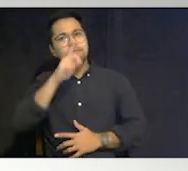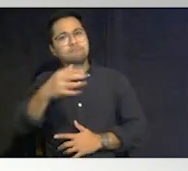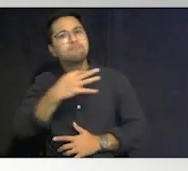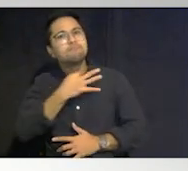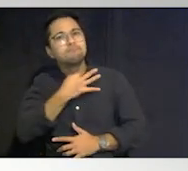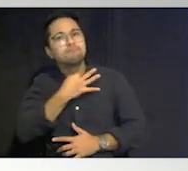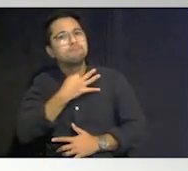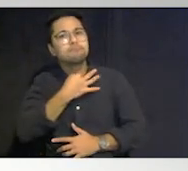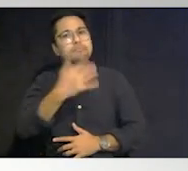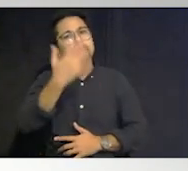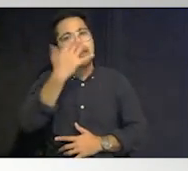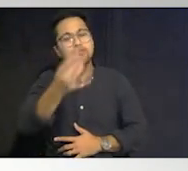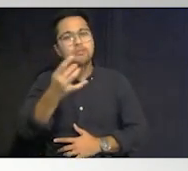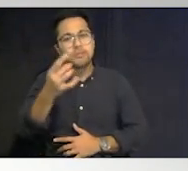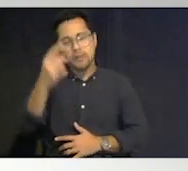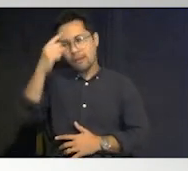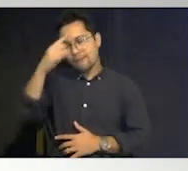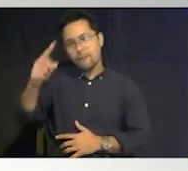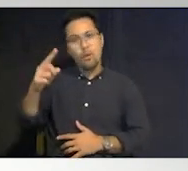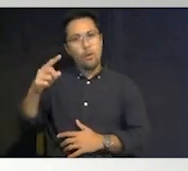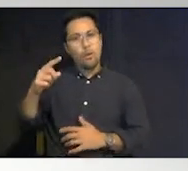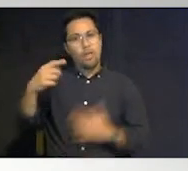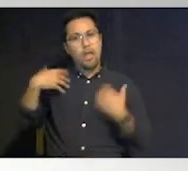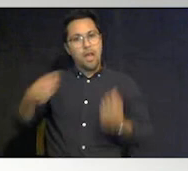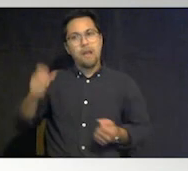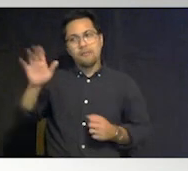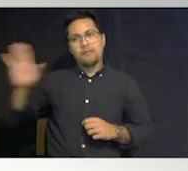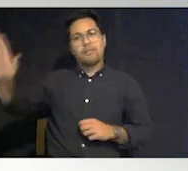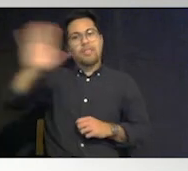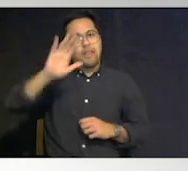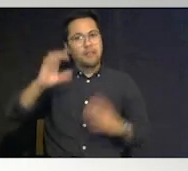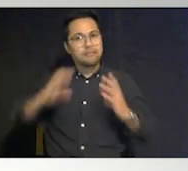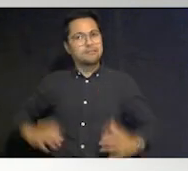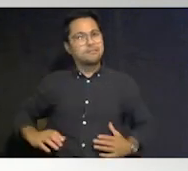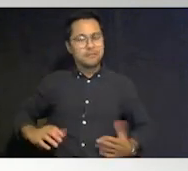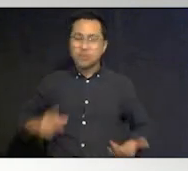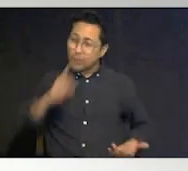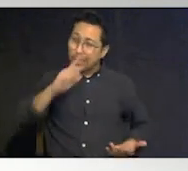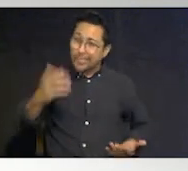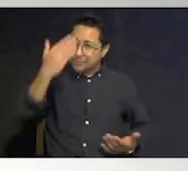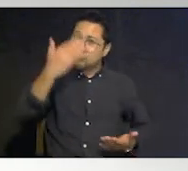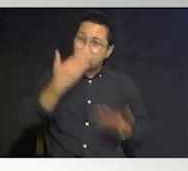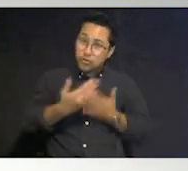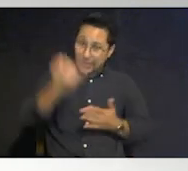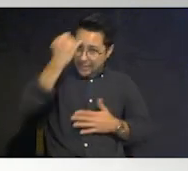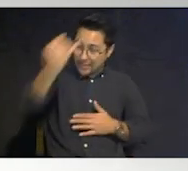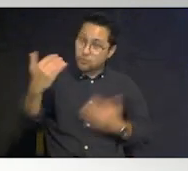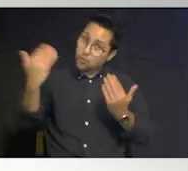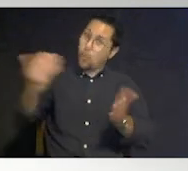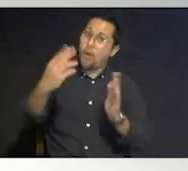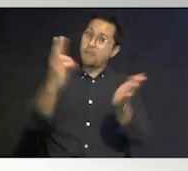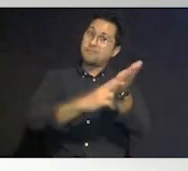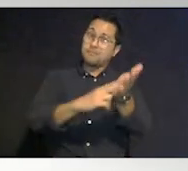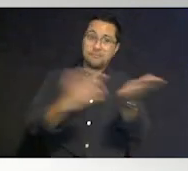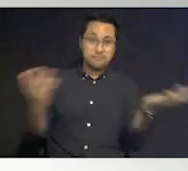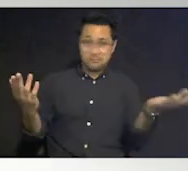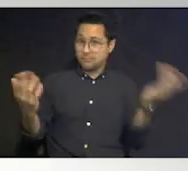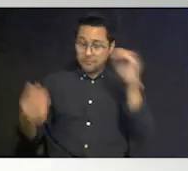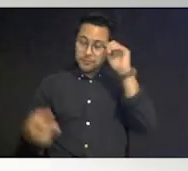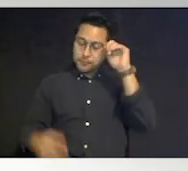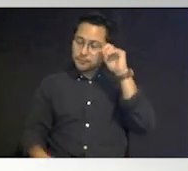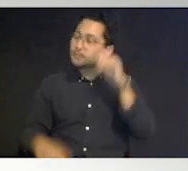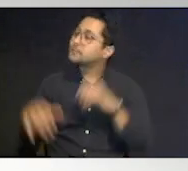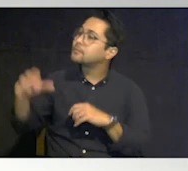the in the welfare of their citizens so i it is a good idea to register yes ma